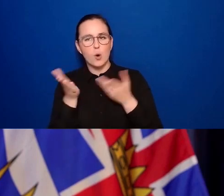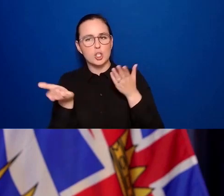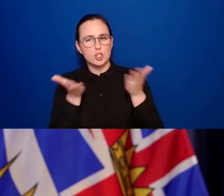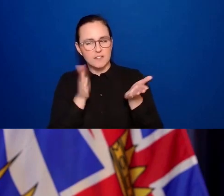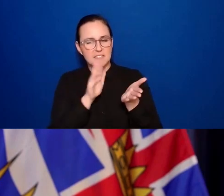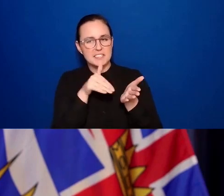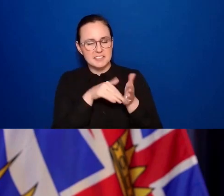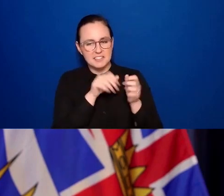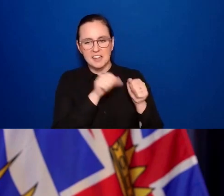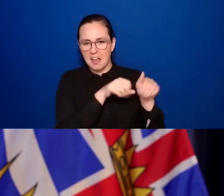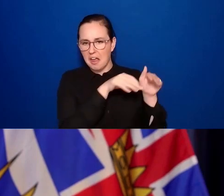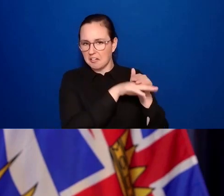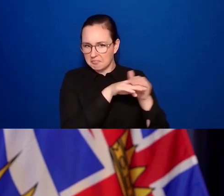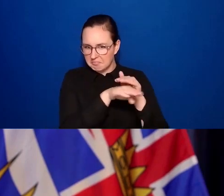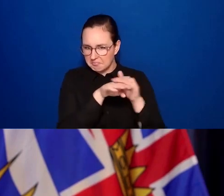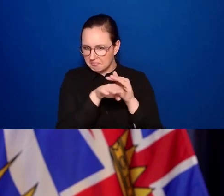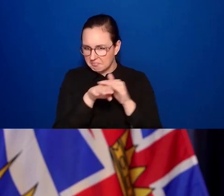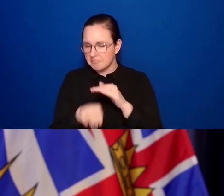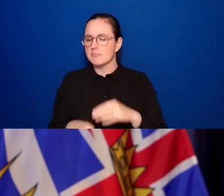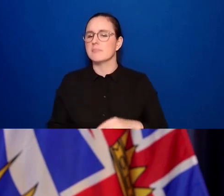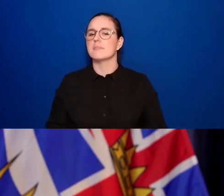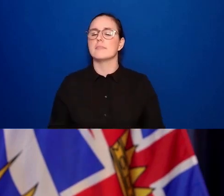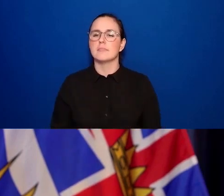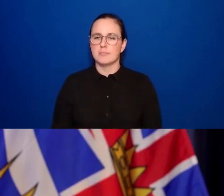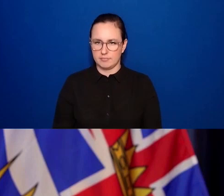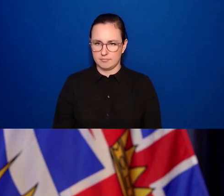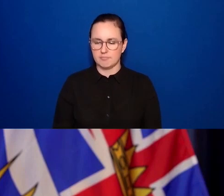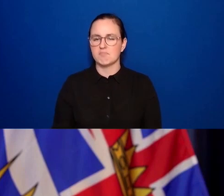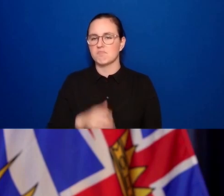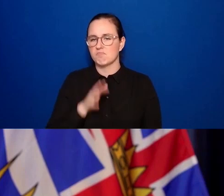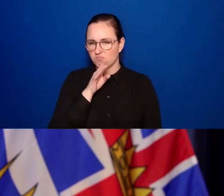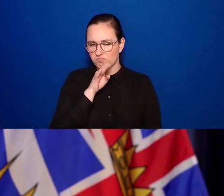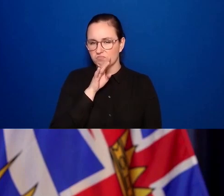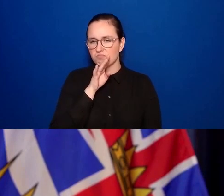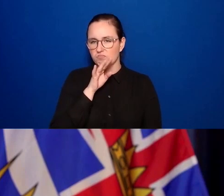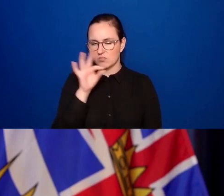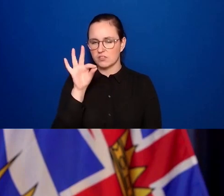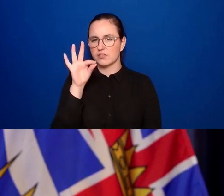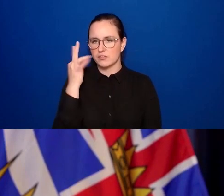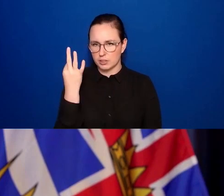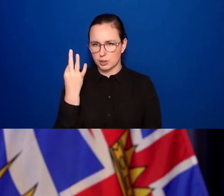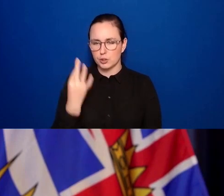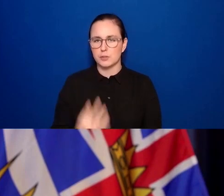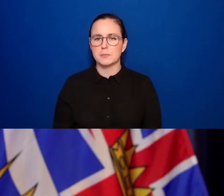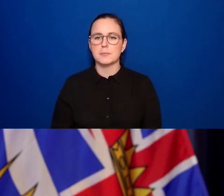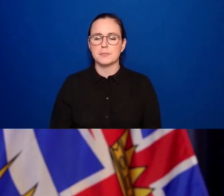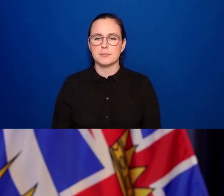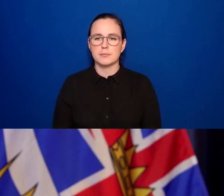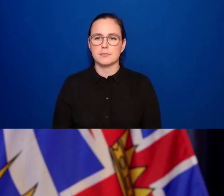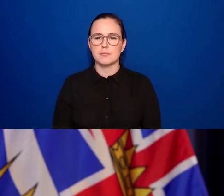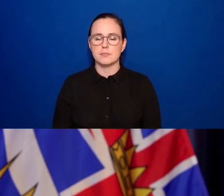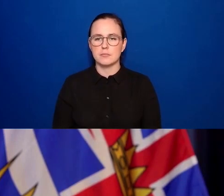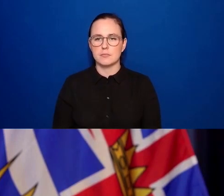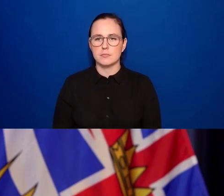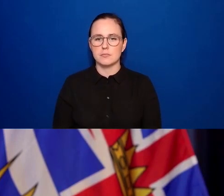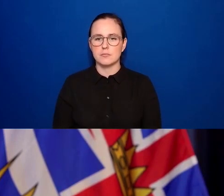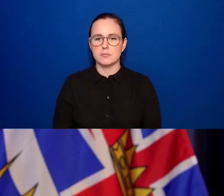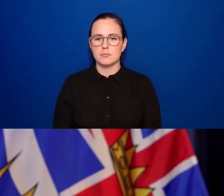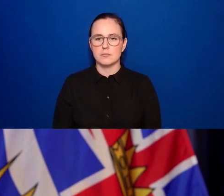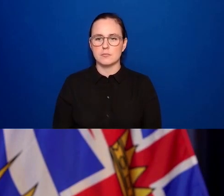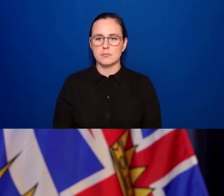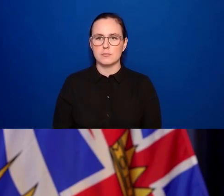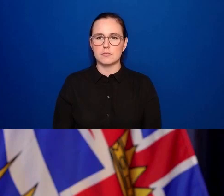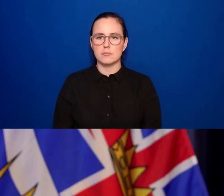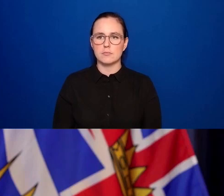to upload a vaccine, so there's lot of